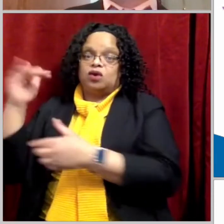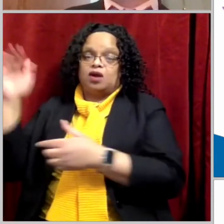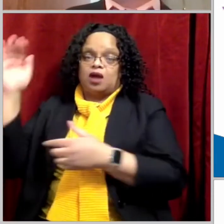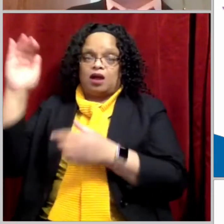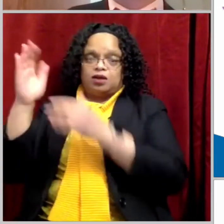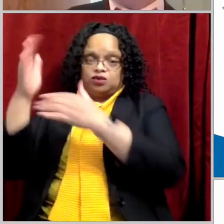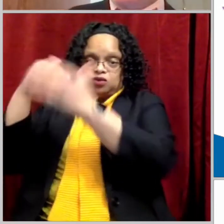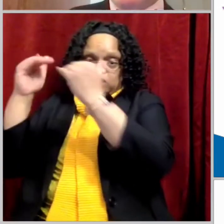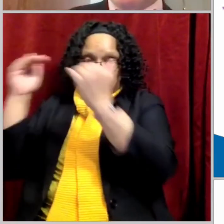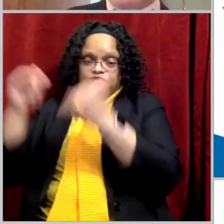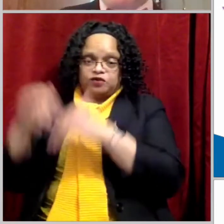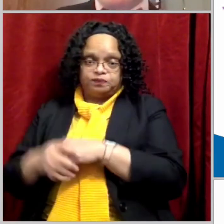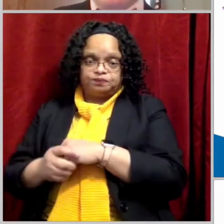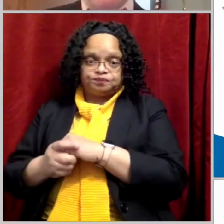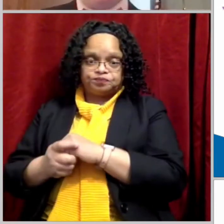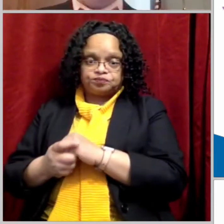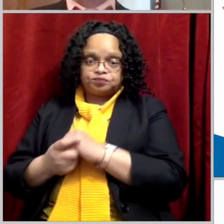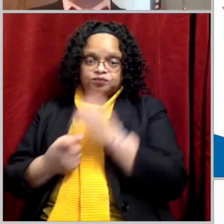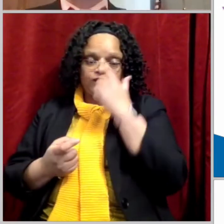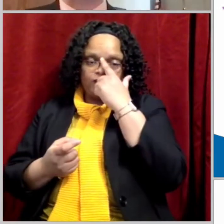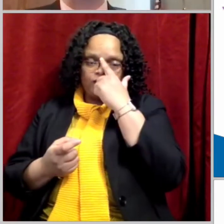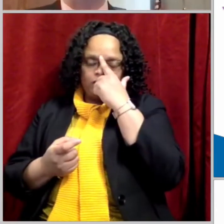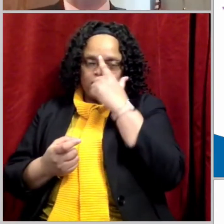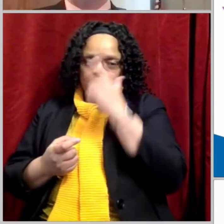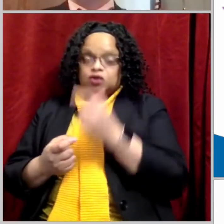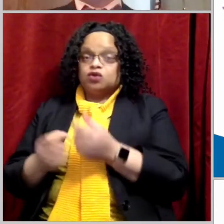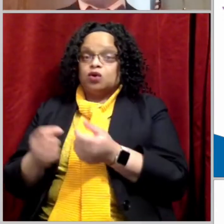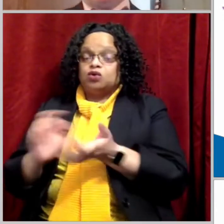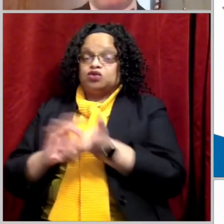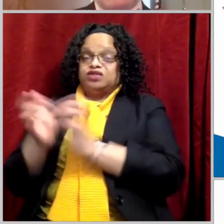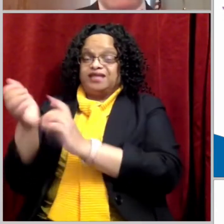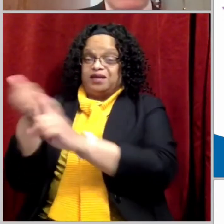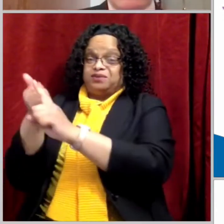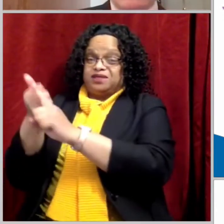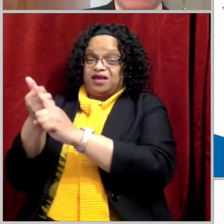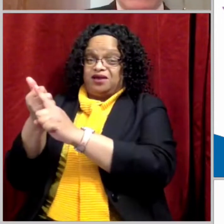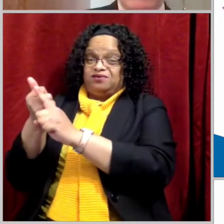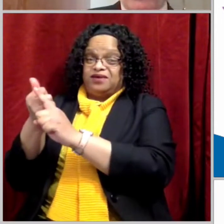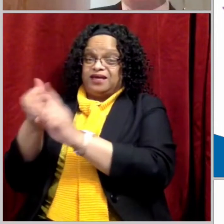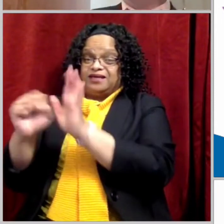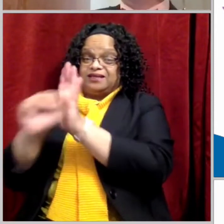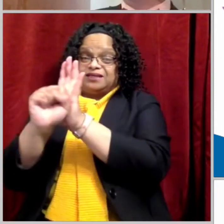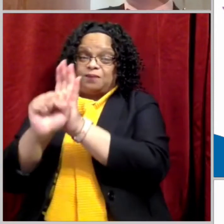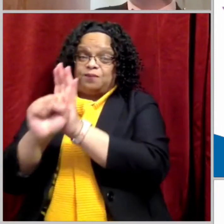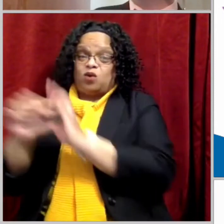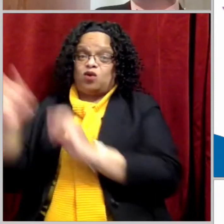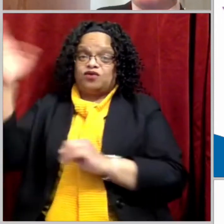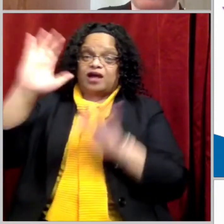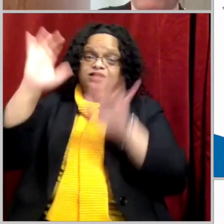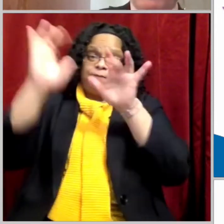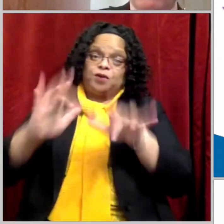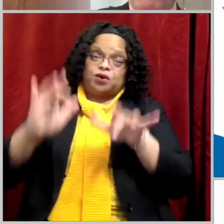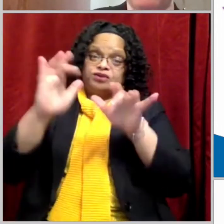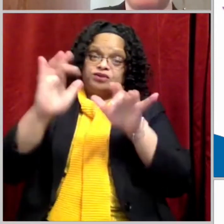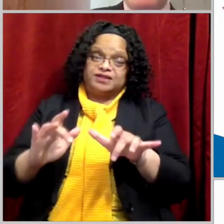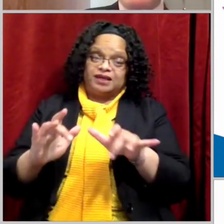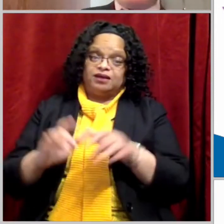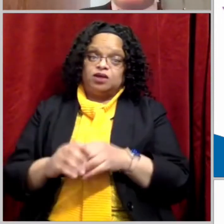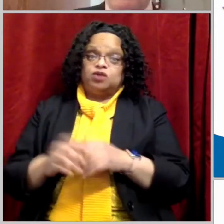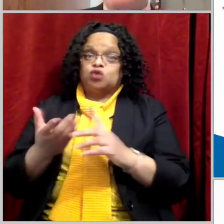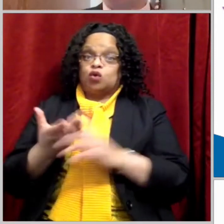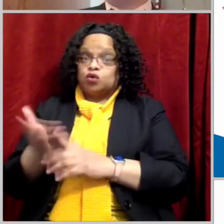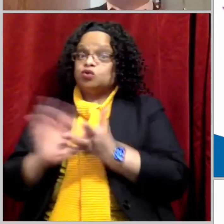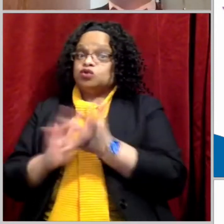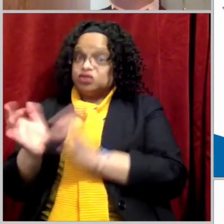God's mercy and his forgiving love that we so desperately need. Only by Jesus' work on the cross